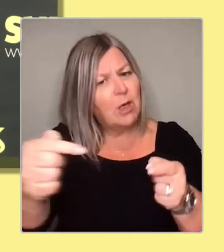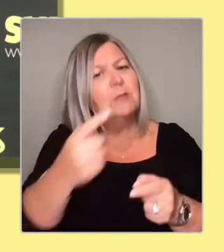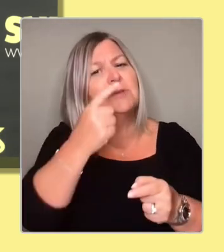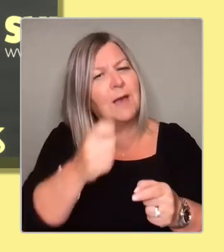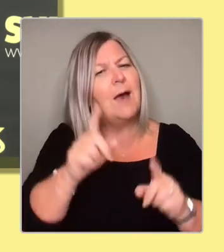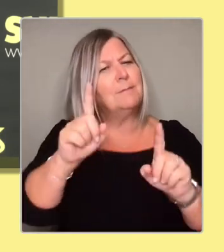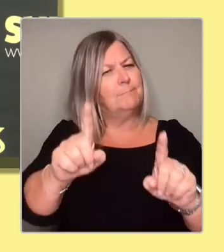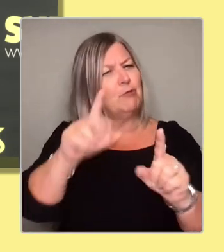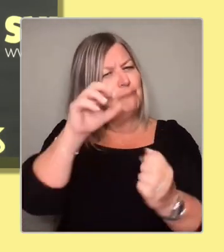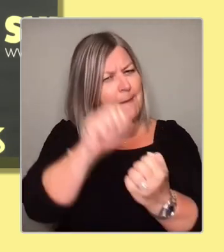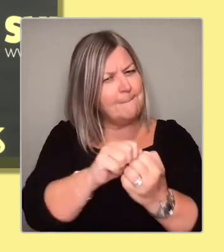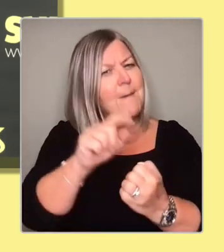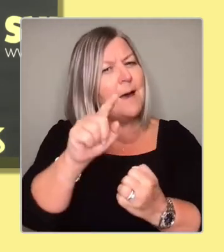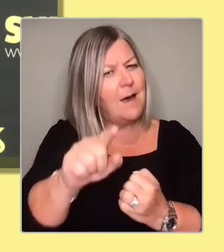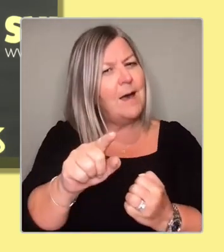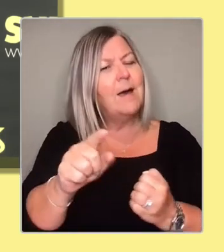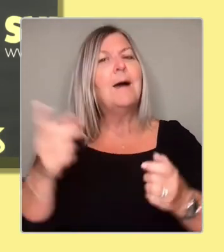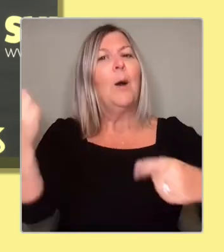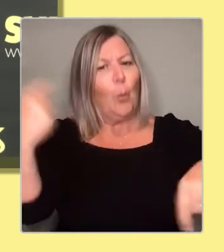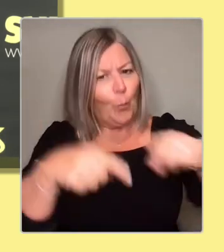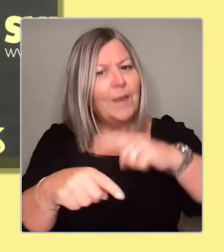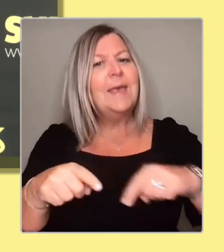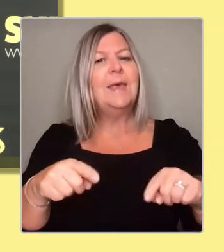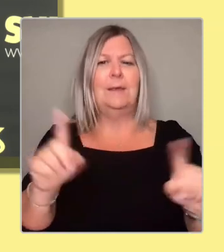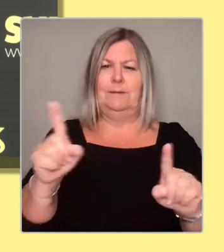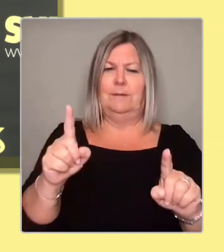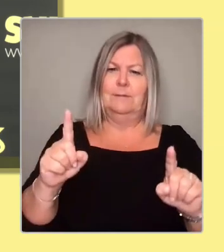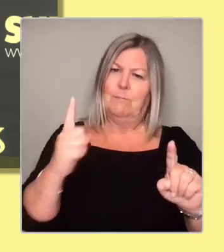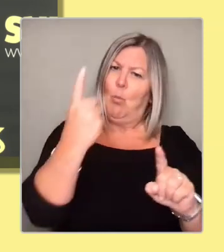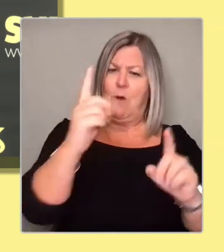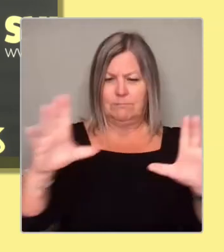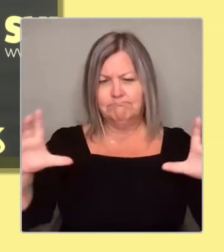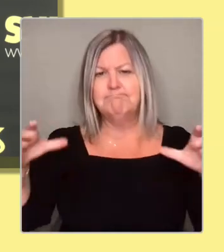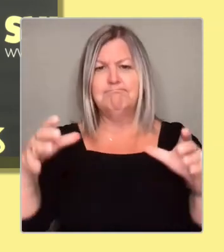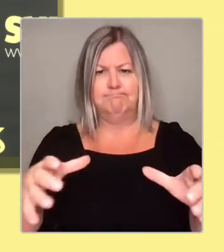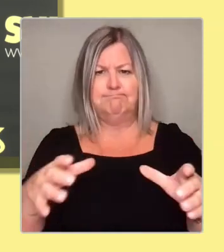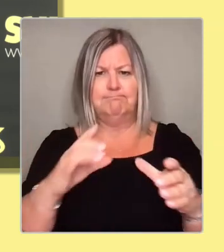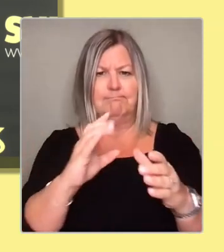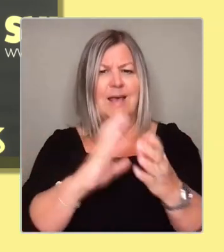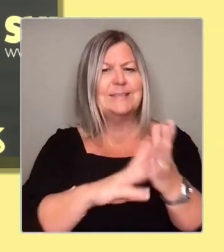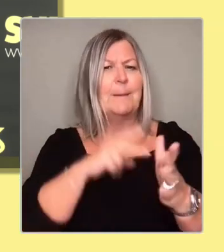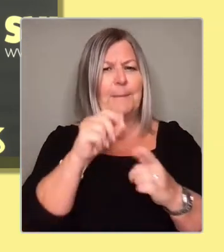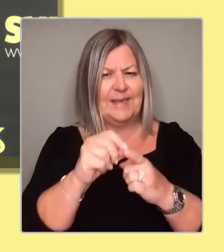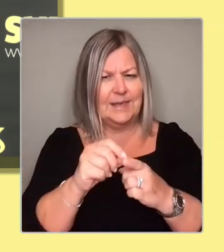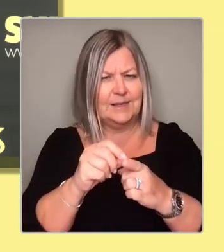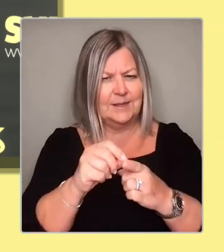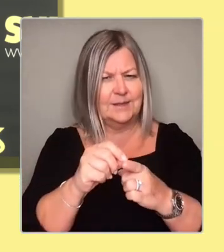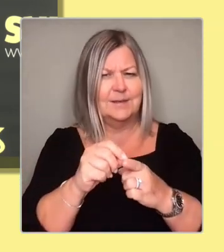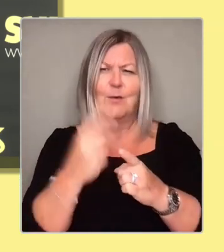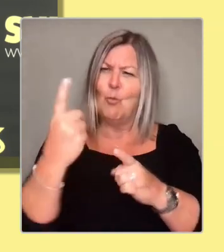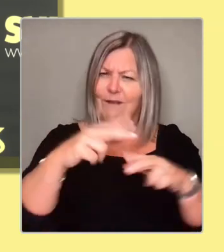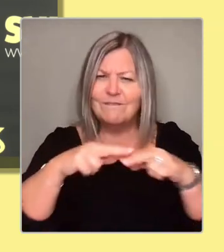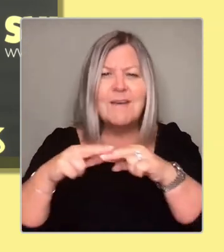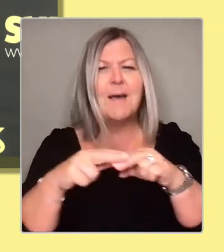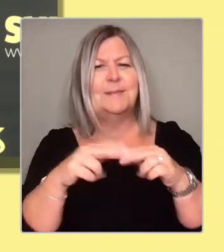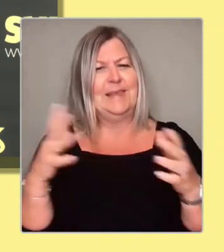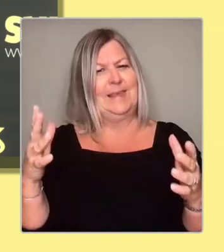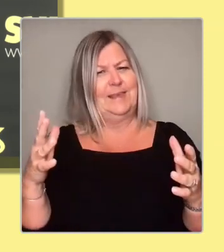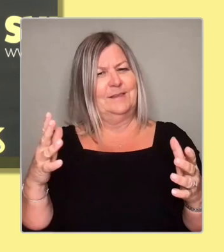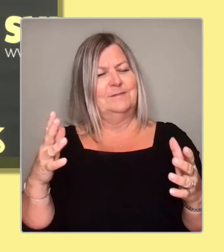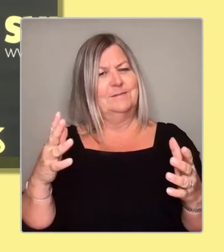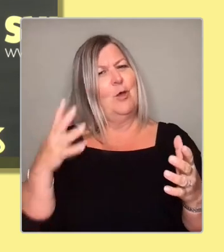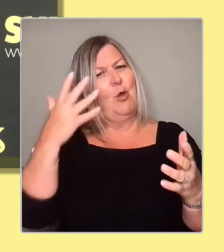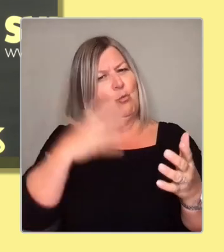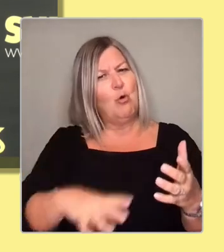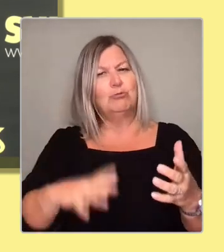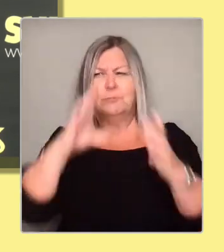we are part of one party and one family and we want to be able to be as informative as possible so that all